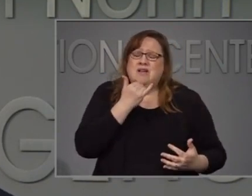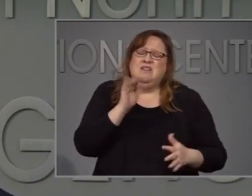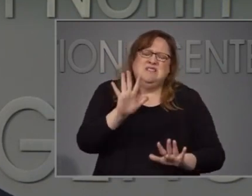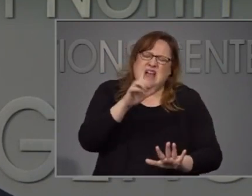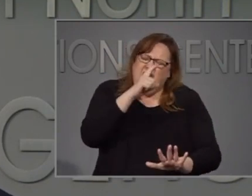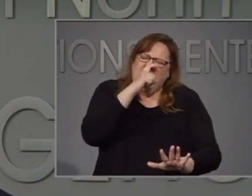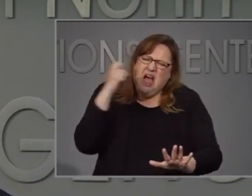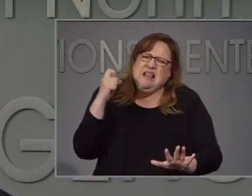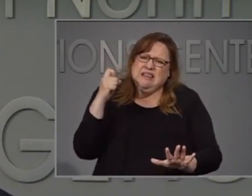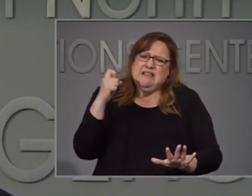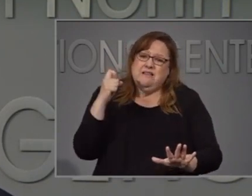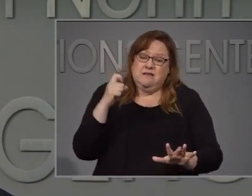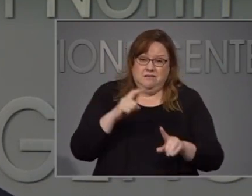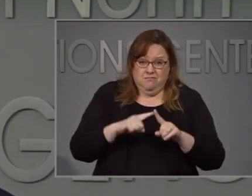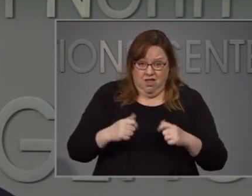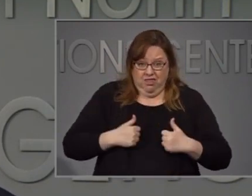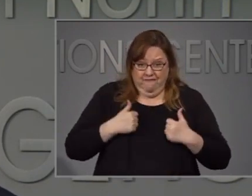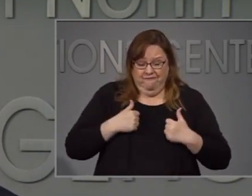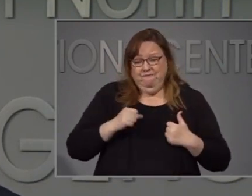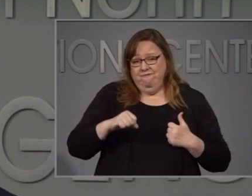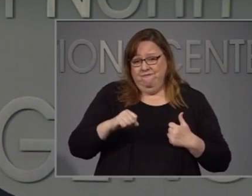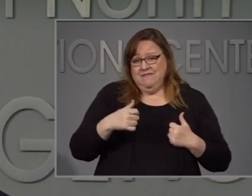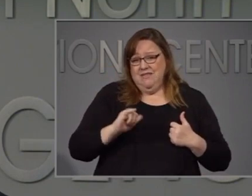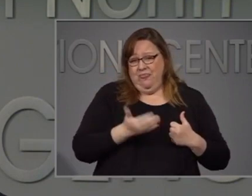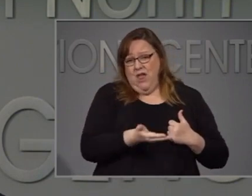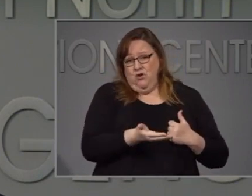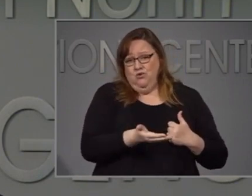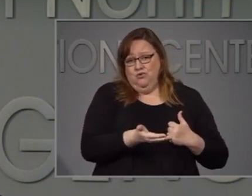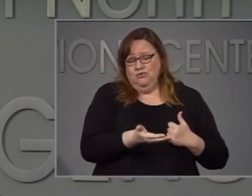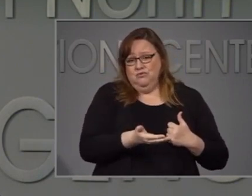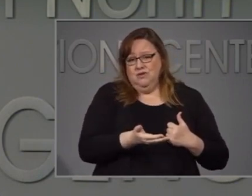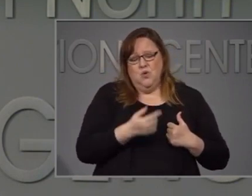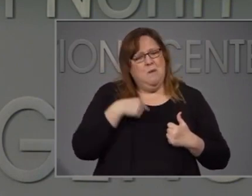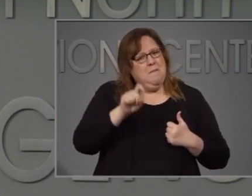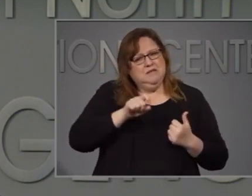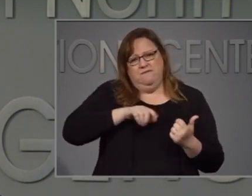they are present. We must deal with them.